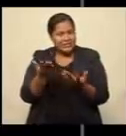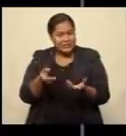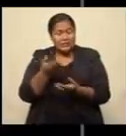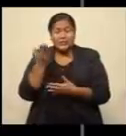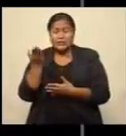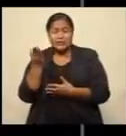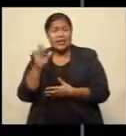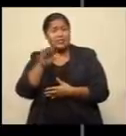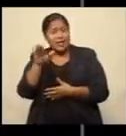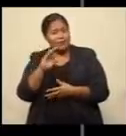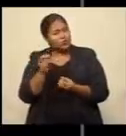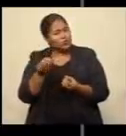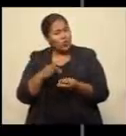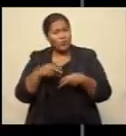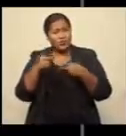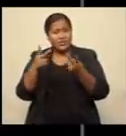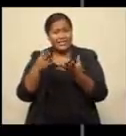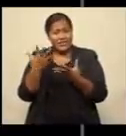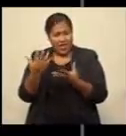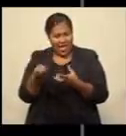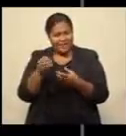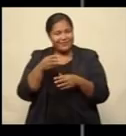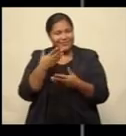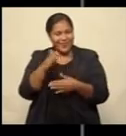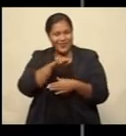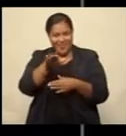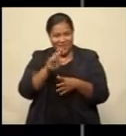them to grab every opportunity that comes their way.